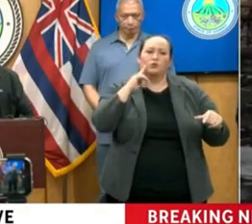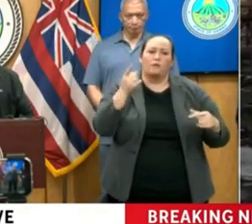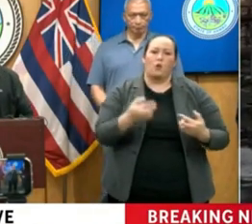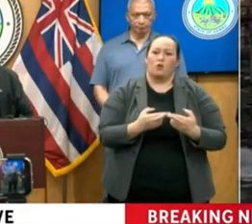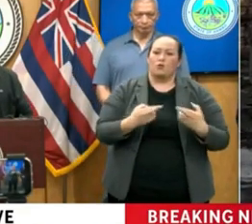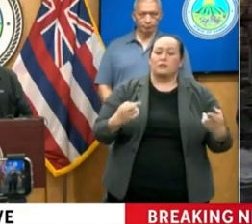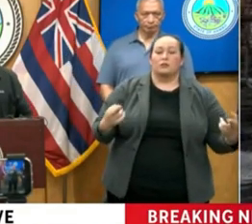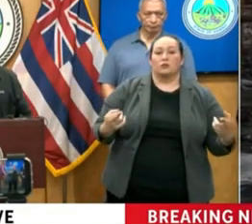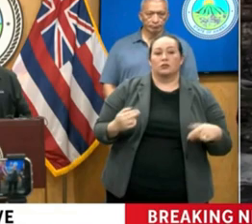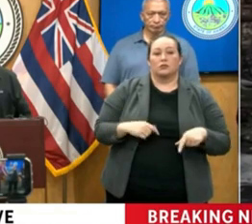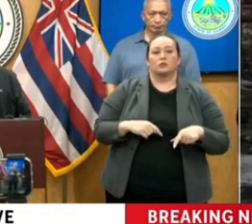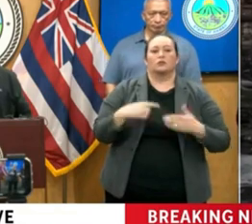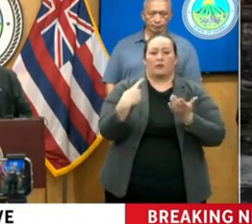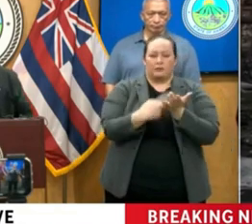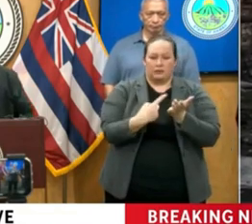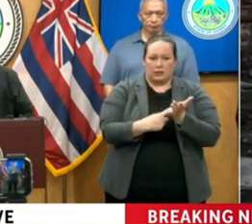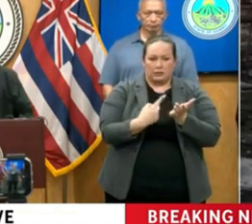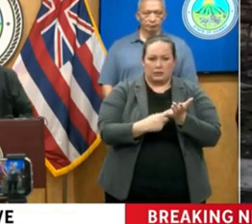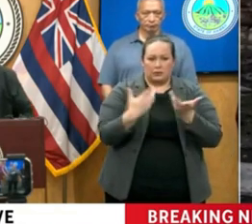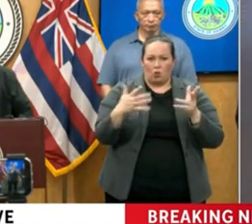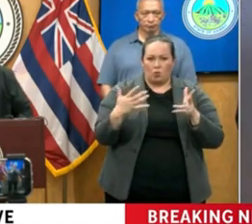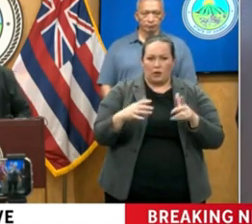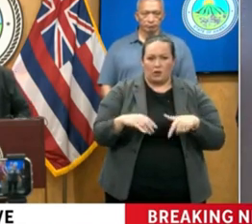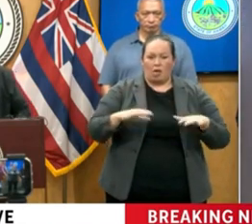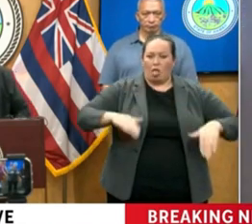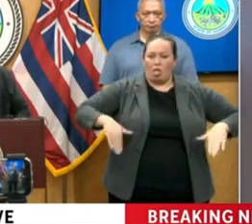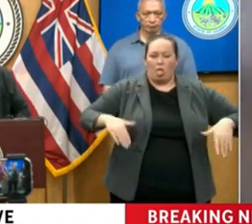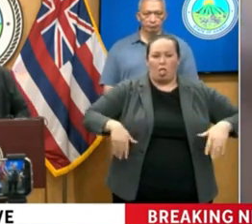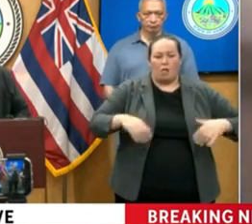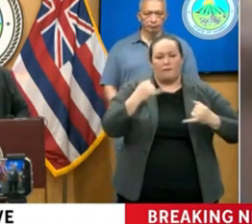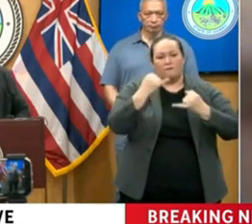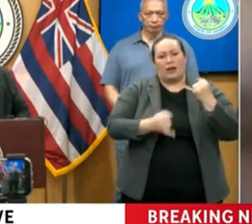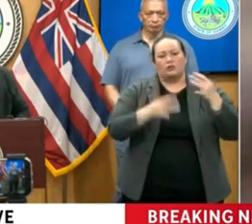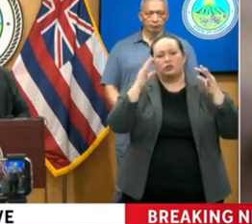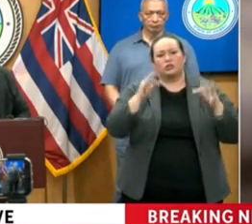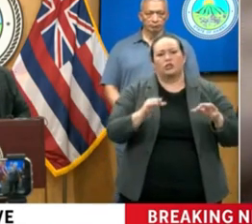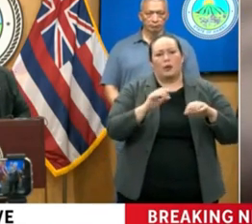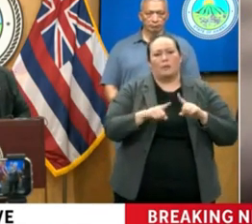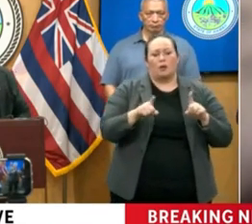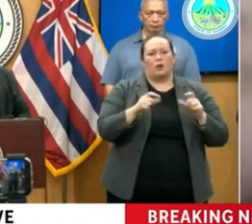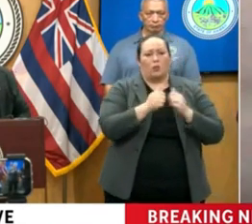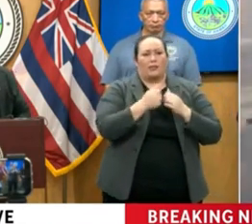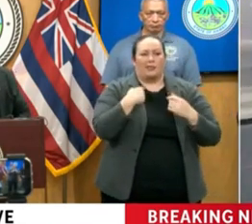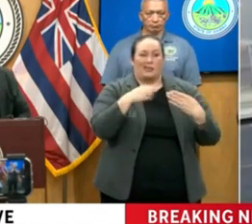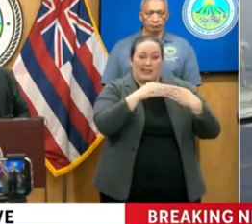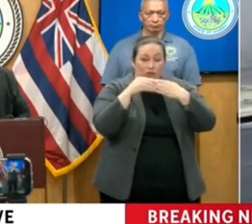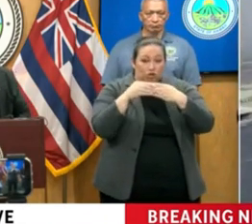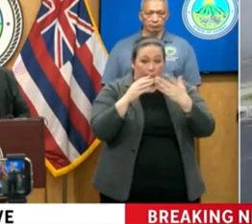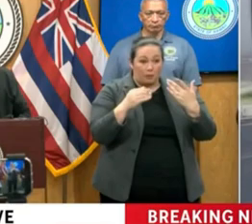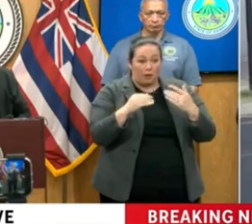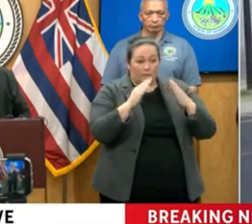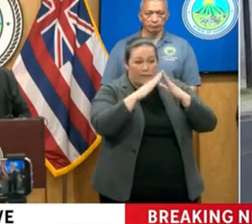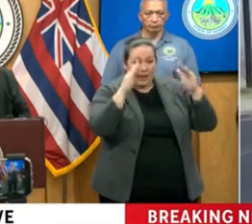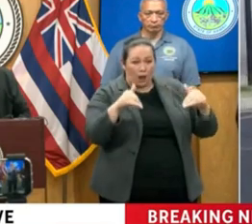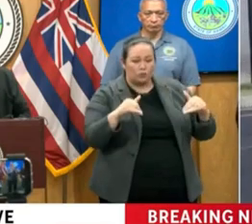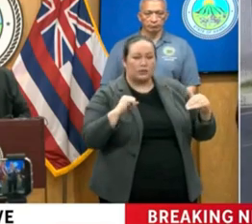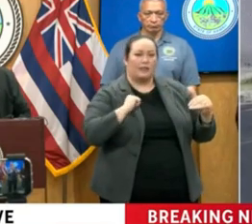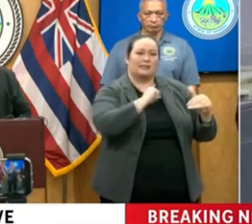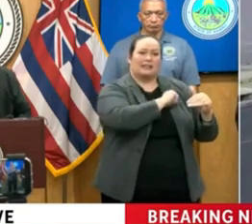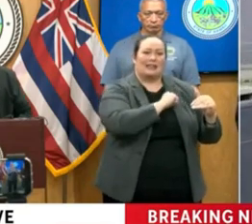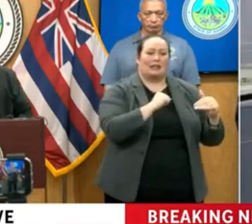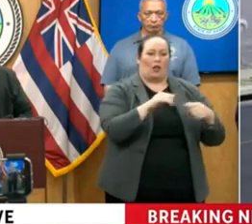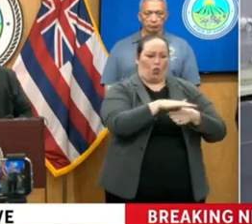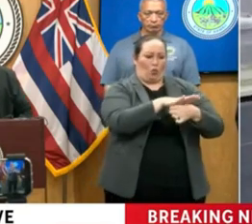there has been a discussion. We haven't made a final decision yet about this. But with the leadership of the House and the Senate